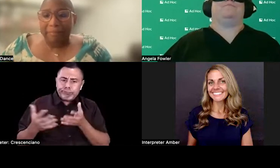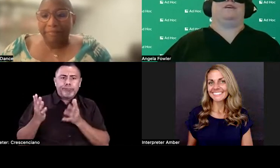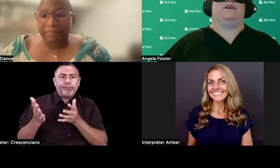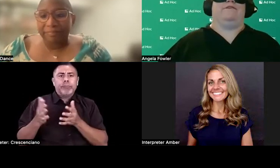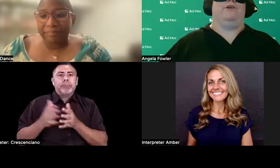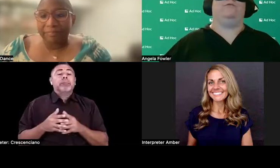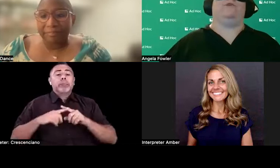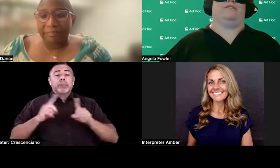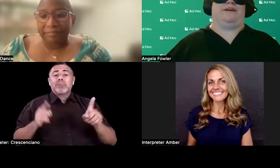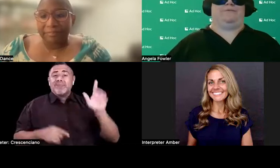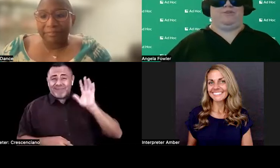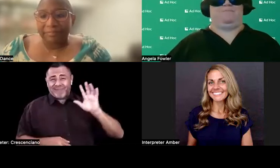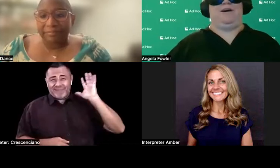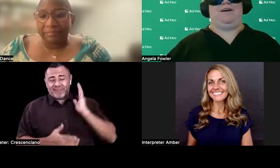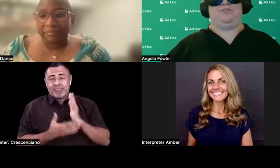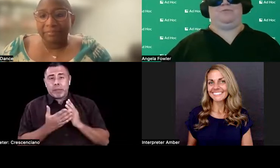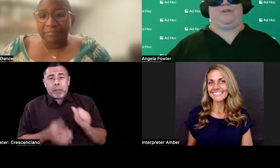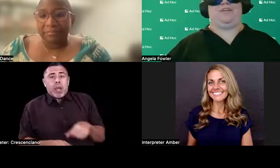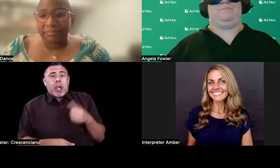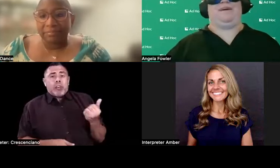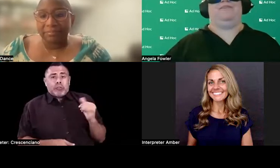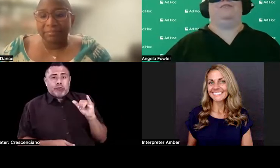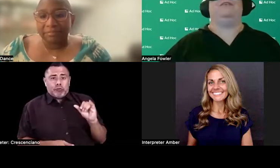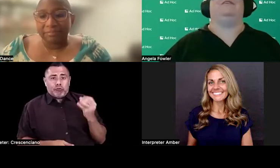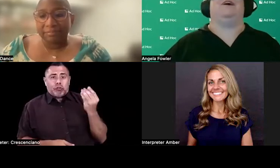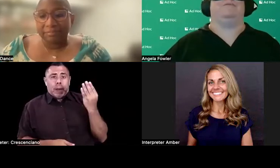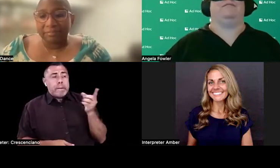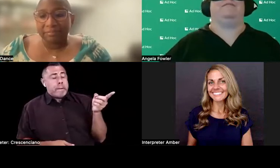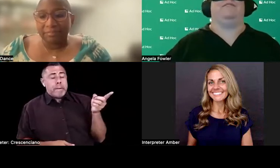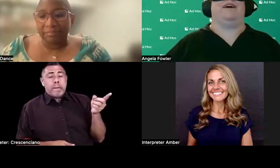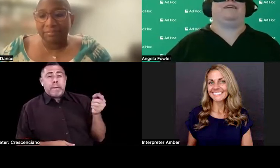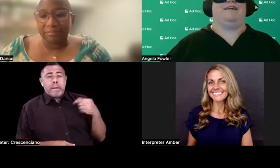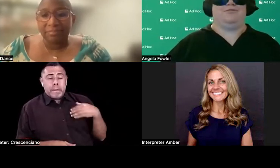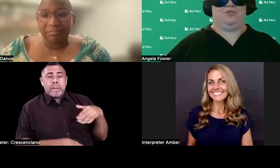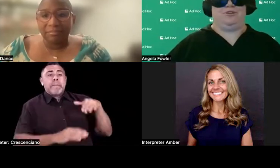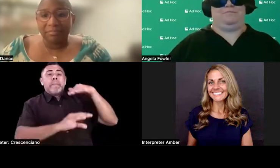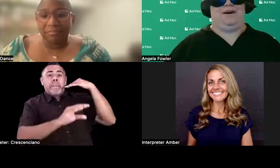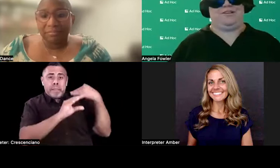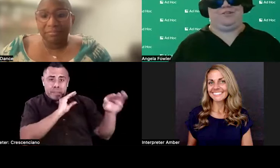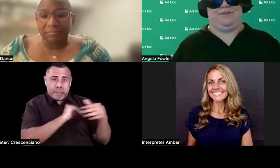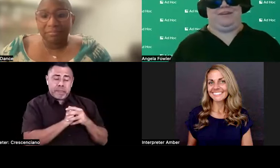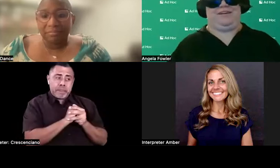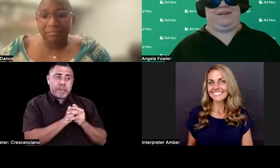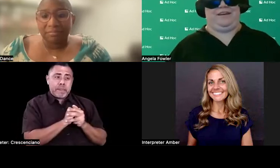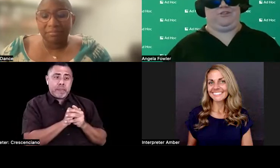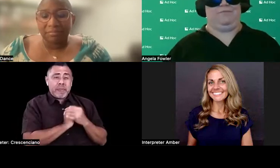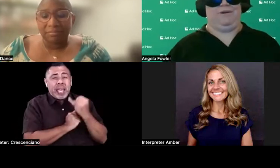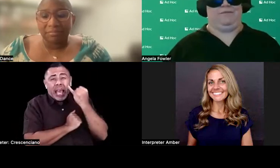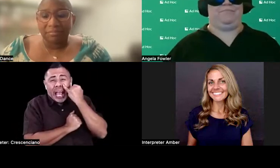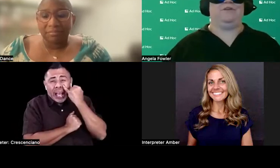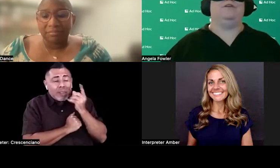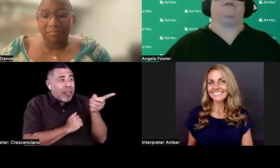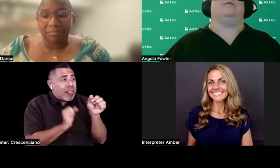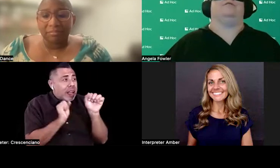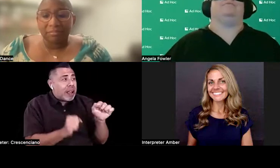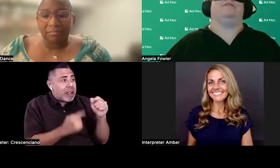if only they would respond to an email, I would feel like I was possibly getting somewhere.